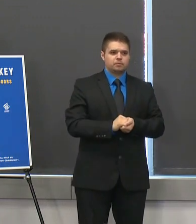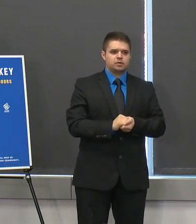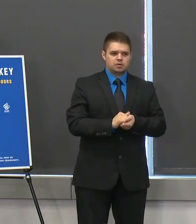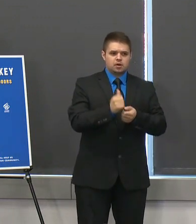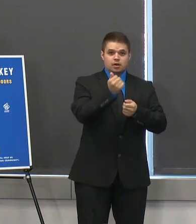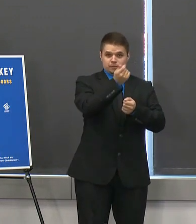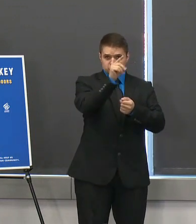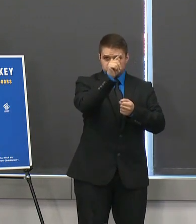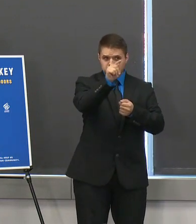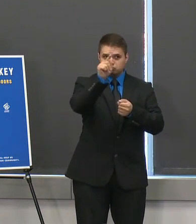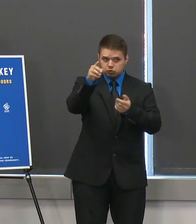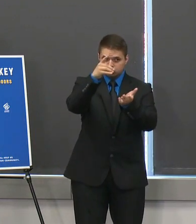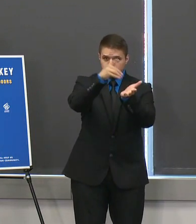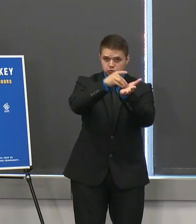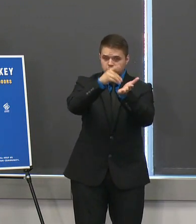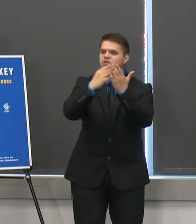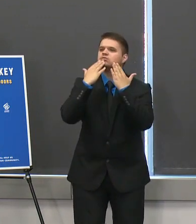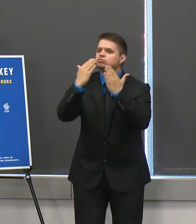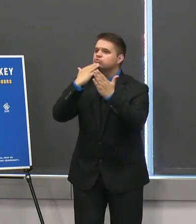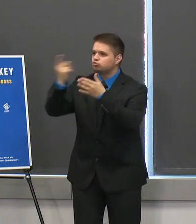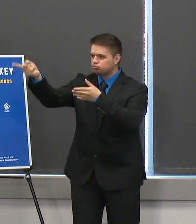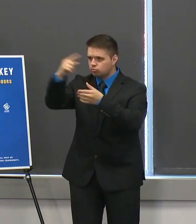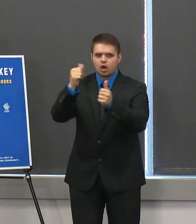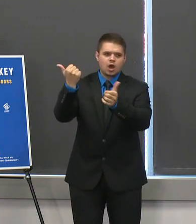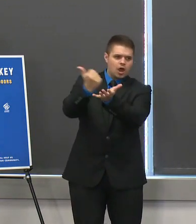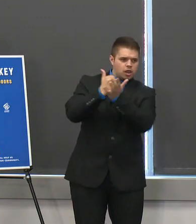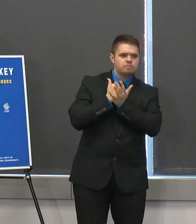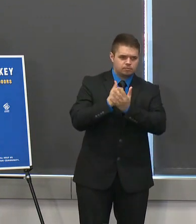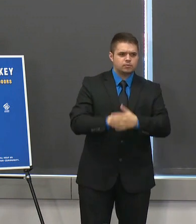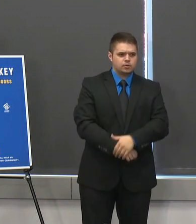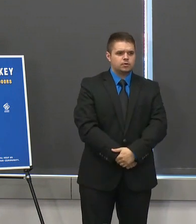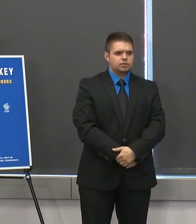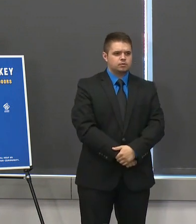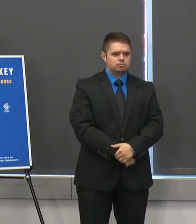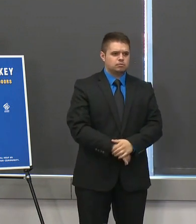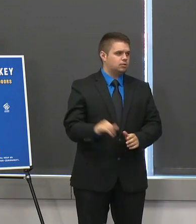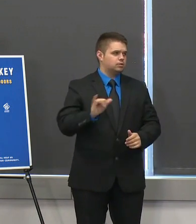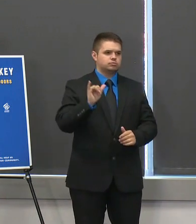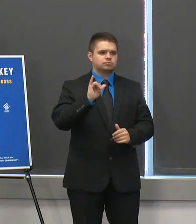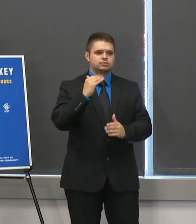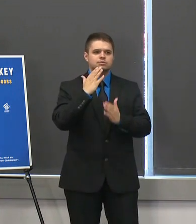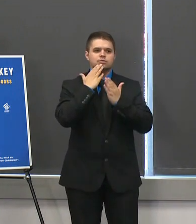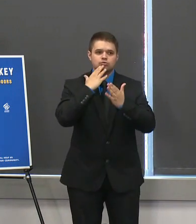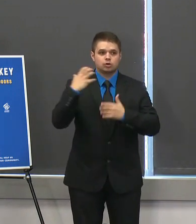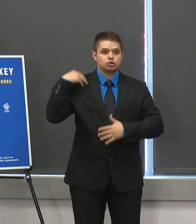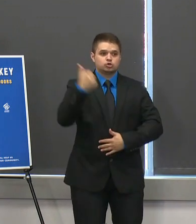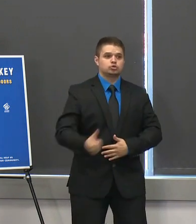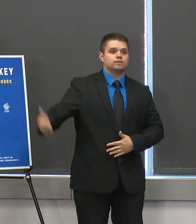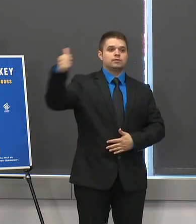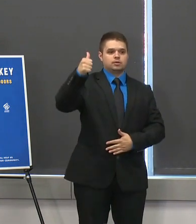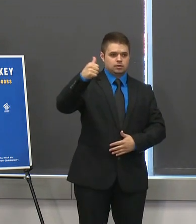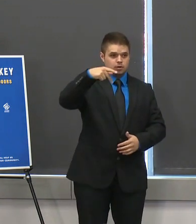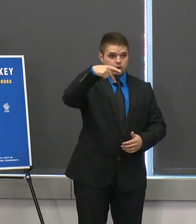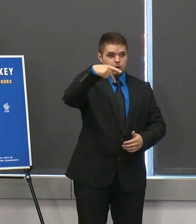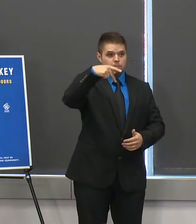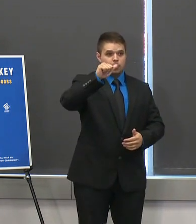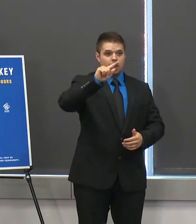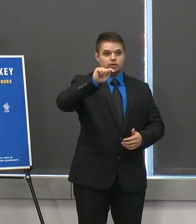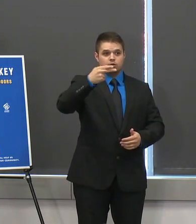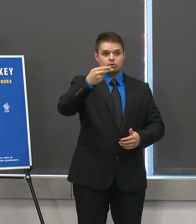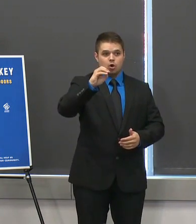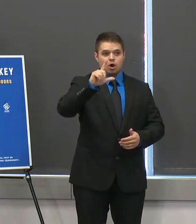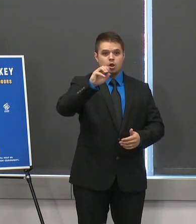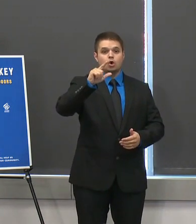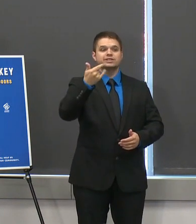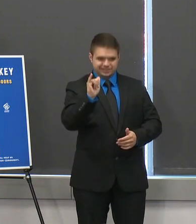i think i should also call out our chair of pathology at ohsu dr hansel as well as